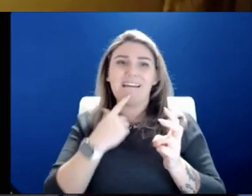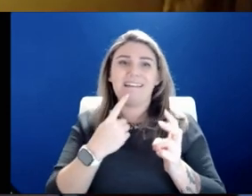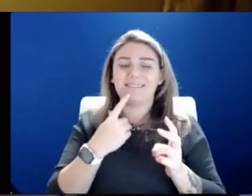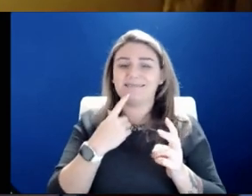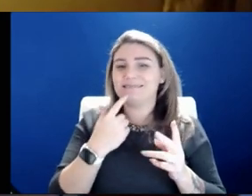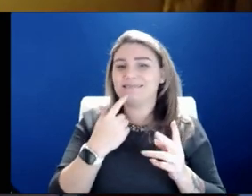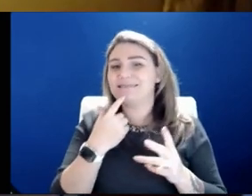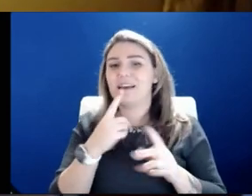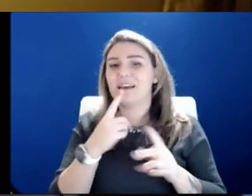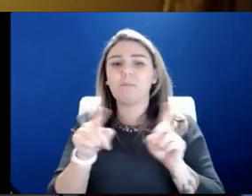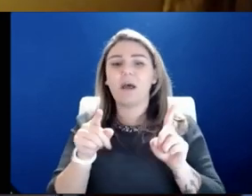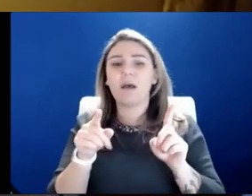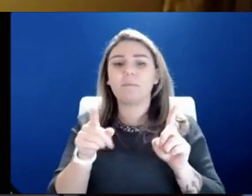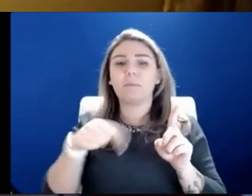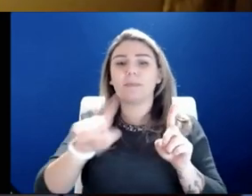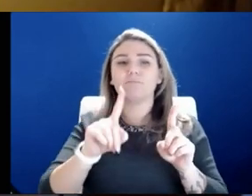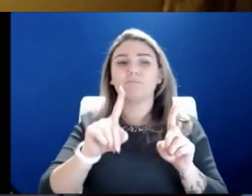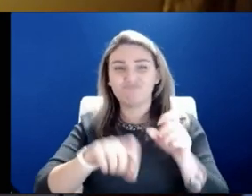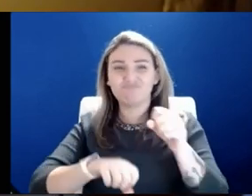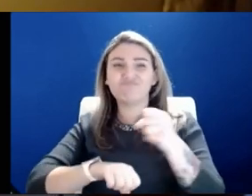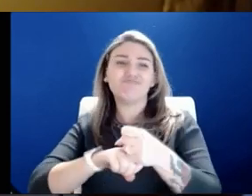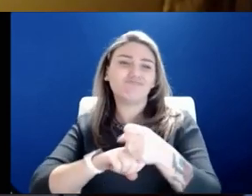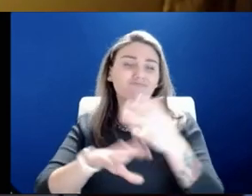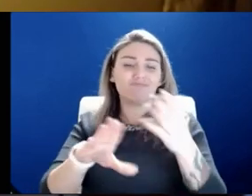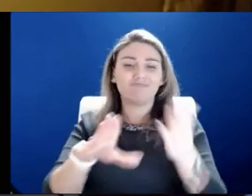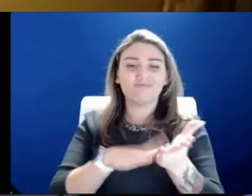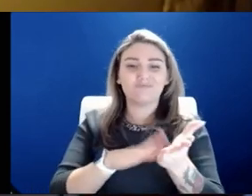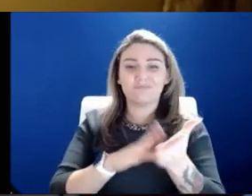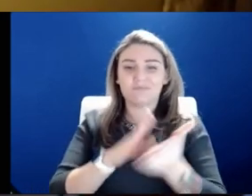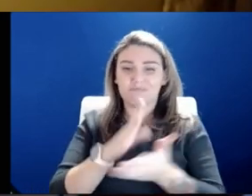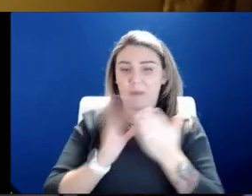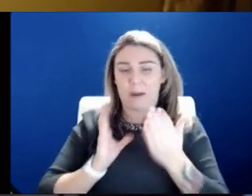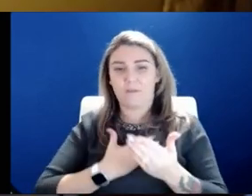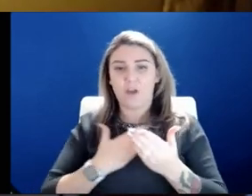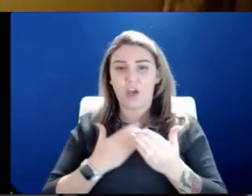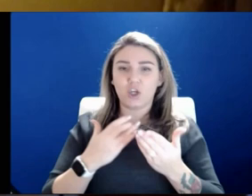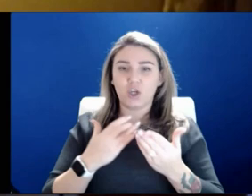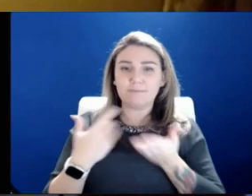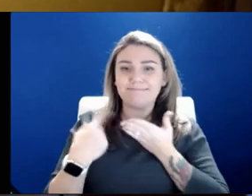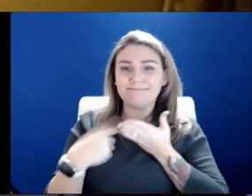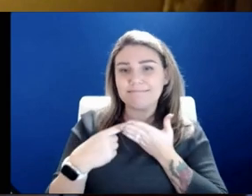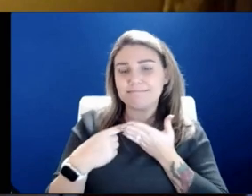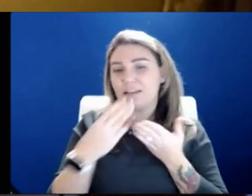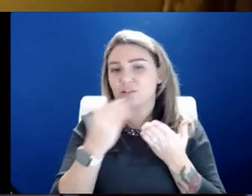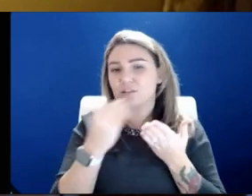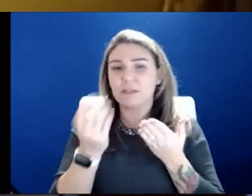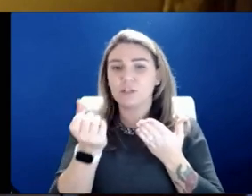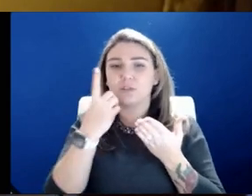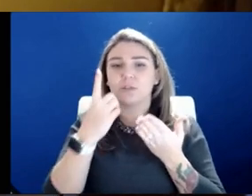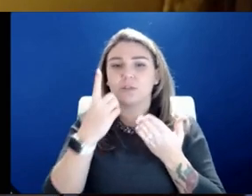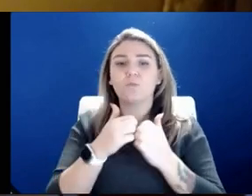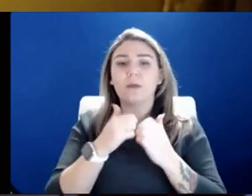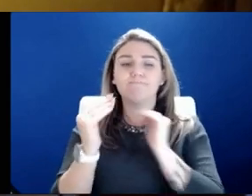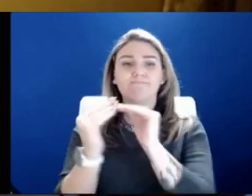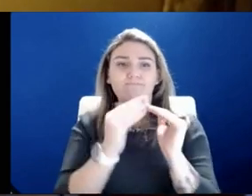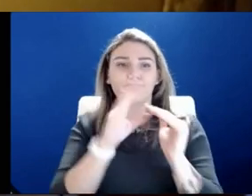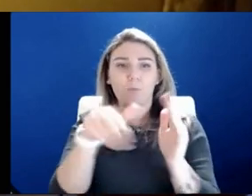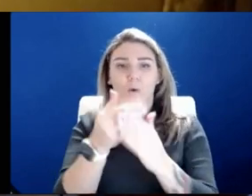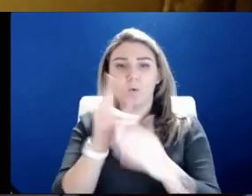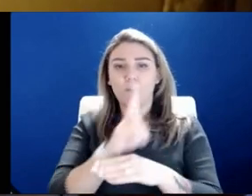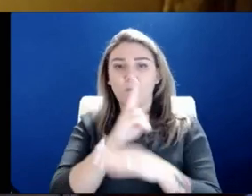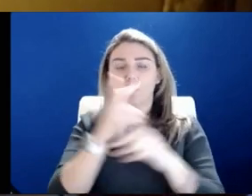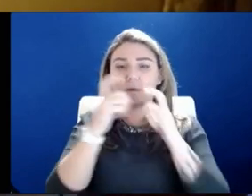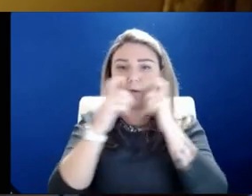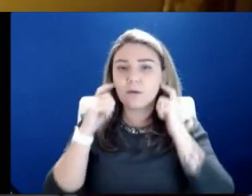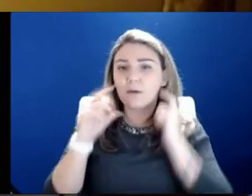I'll actually give them props here. And it's part of our our discussion and consideration on universal mask mandates. The Walmart